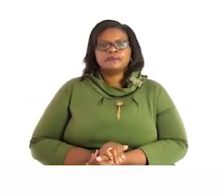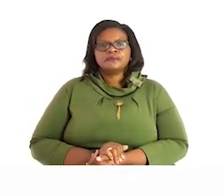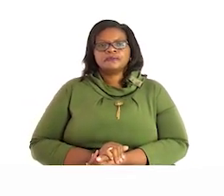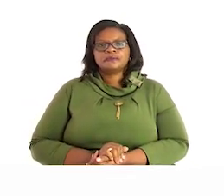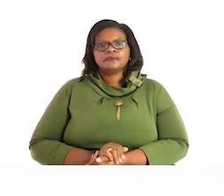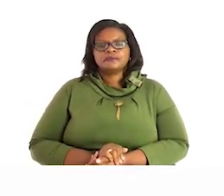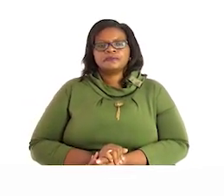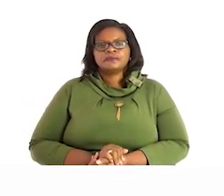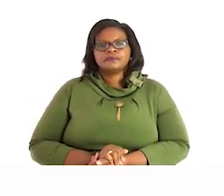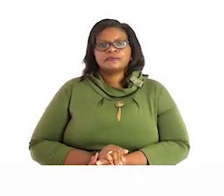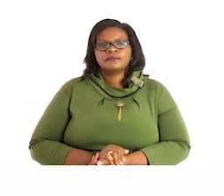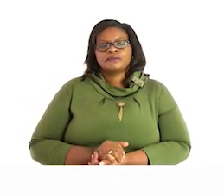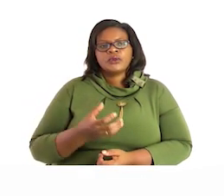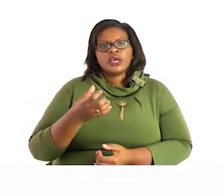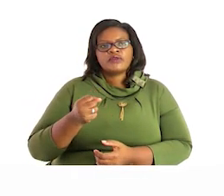we are having activity